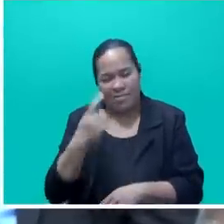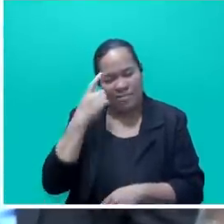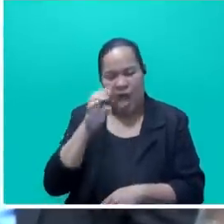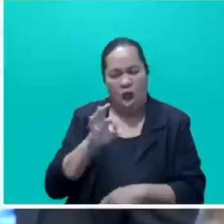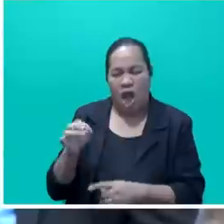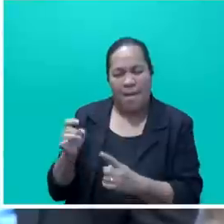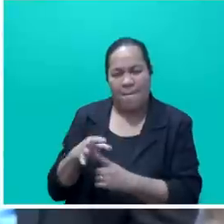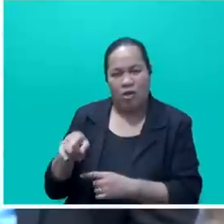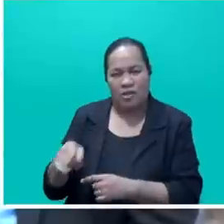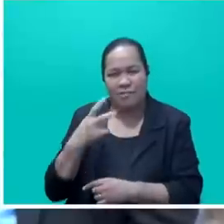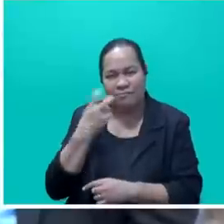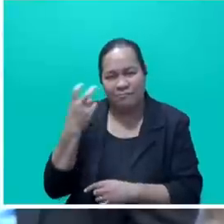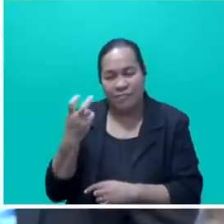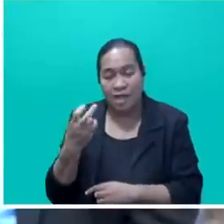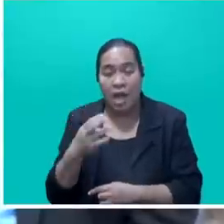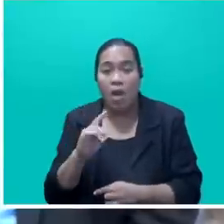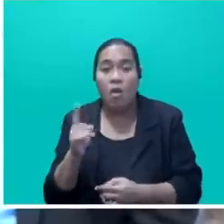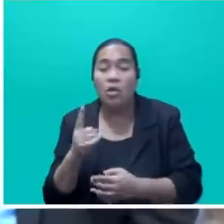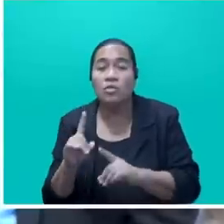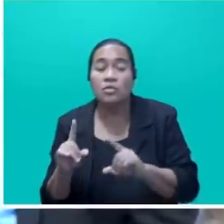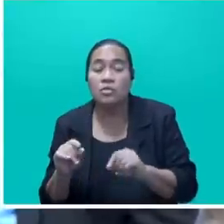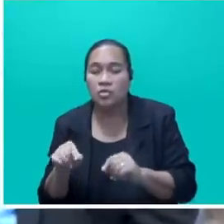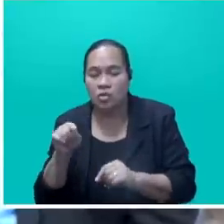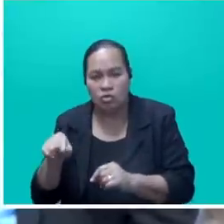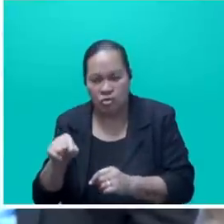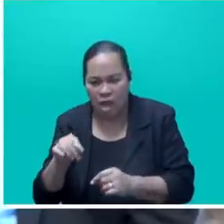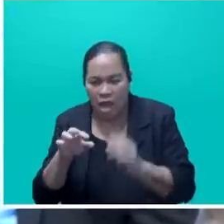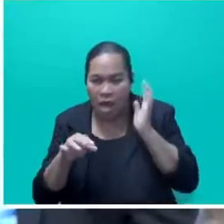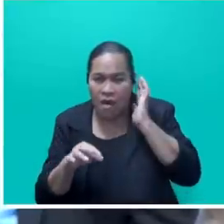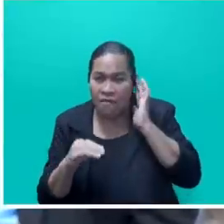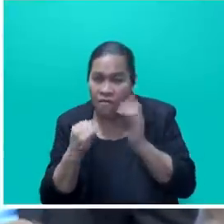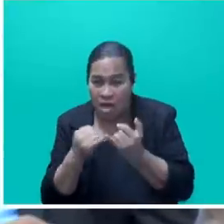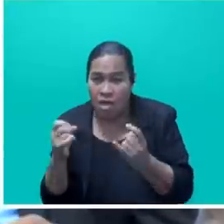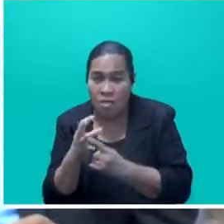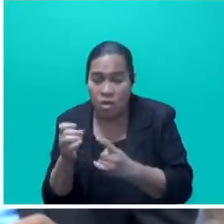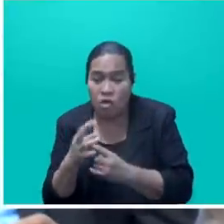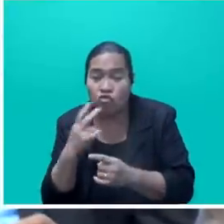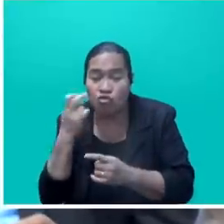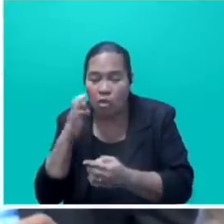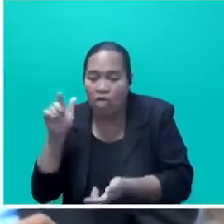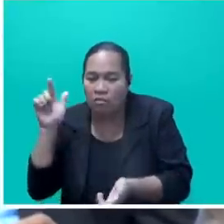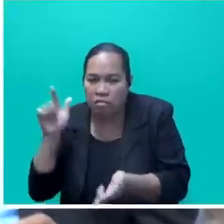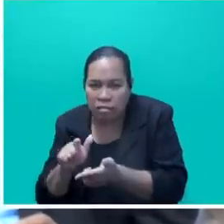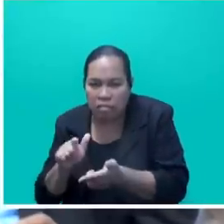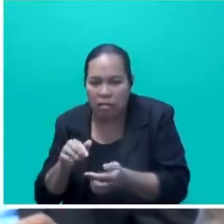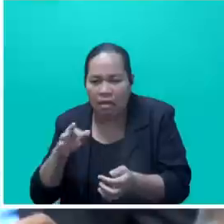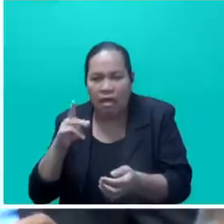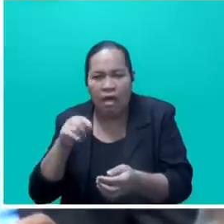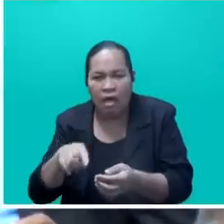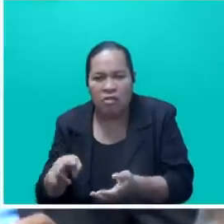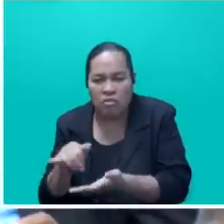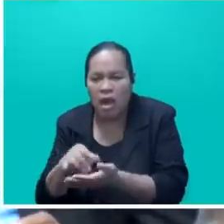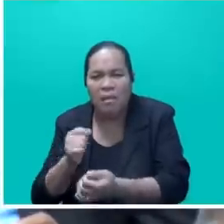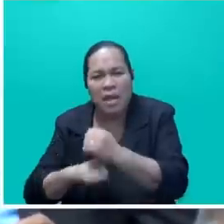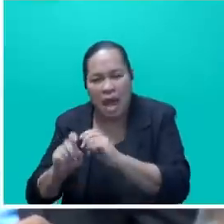these key sectors and reduced two very critical arms of government, tourism and civil aviation, to mere government departments,